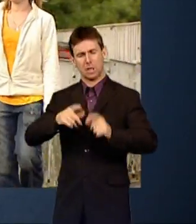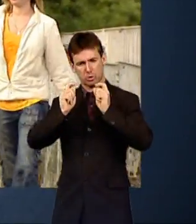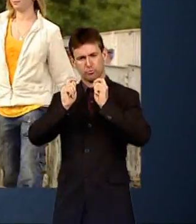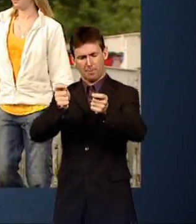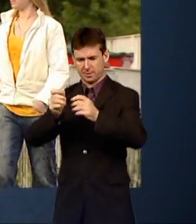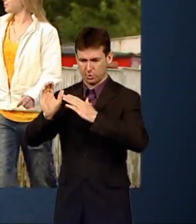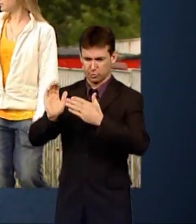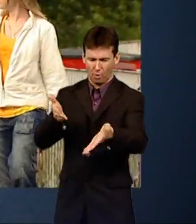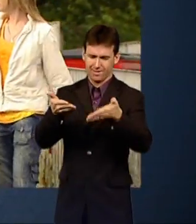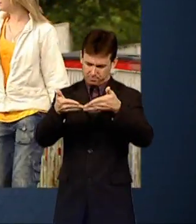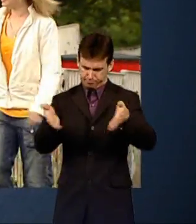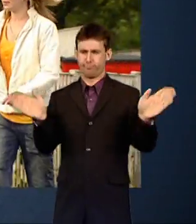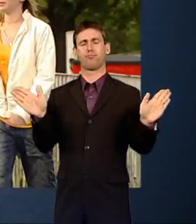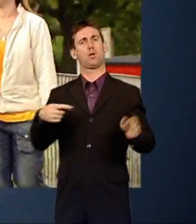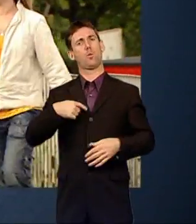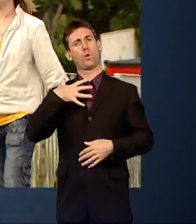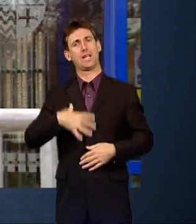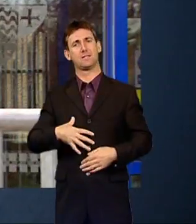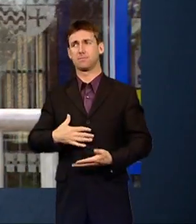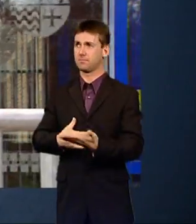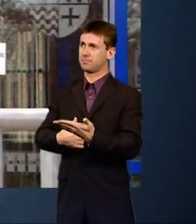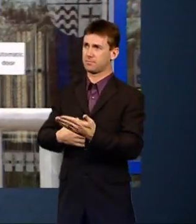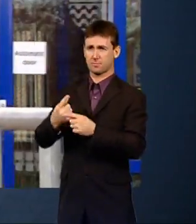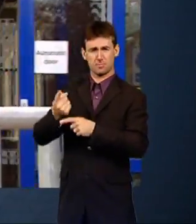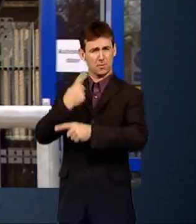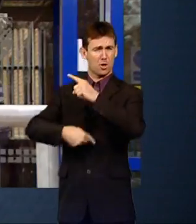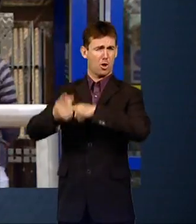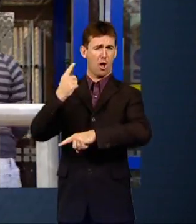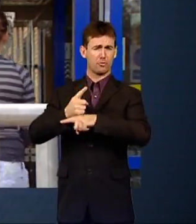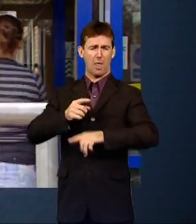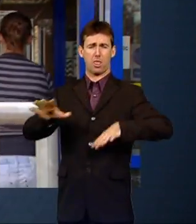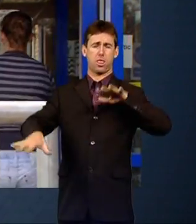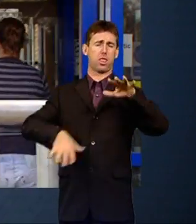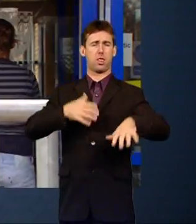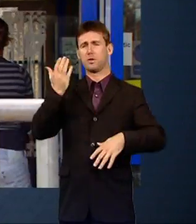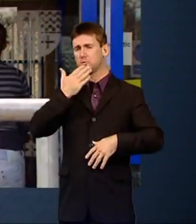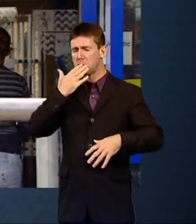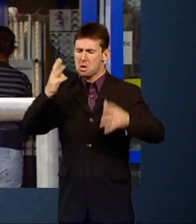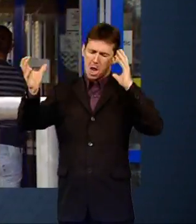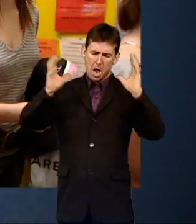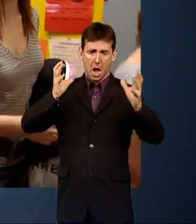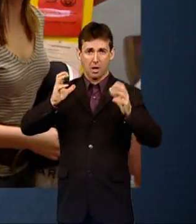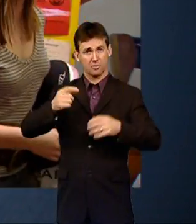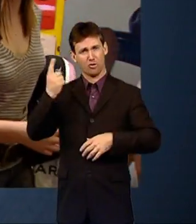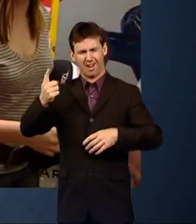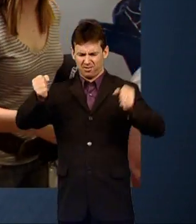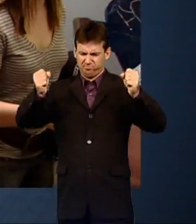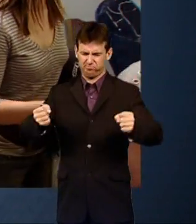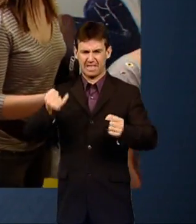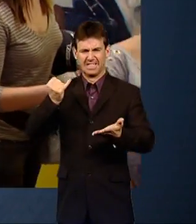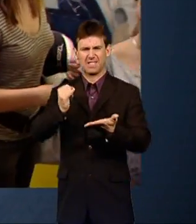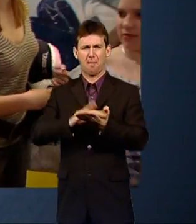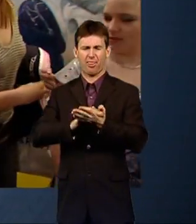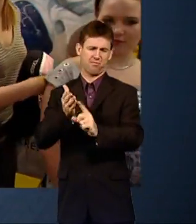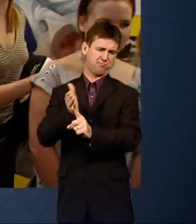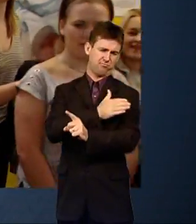This time last year, Yaz was just scraping by at school. Ditching the pills six months ago was a bold move, but she wanted